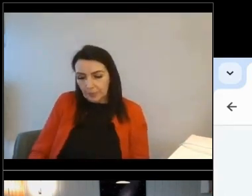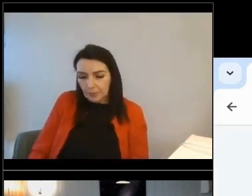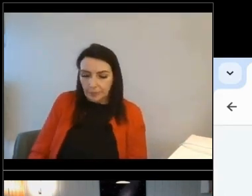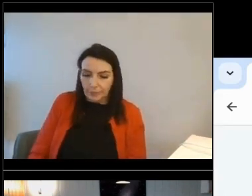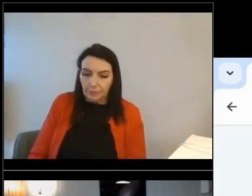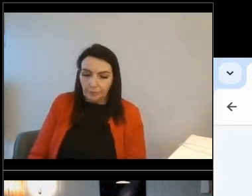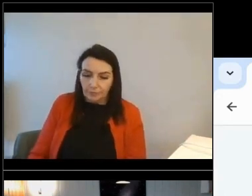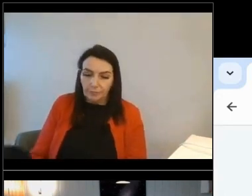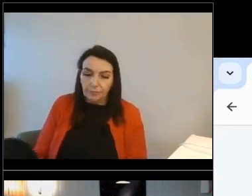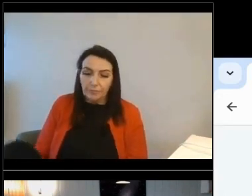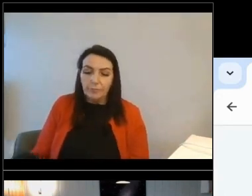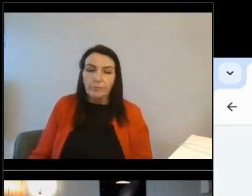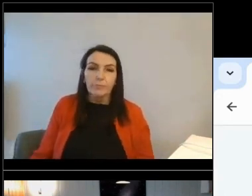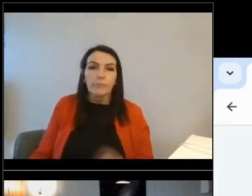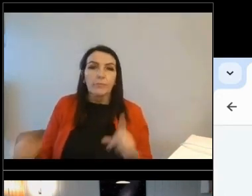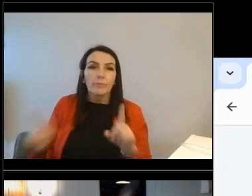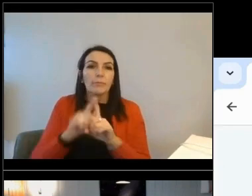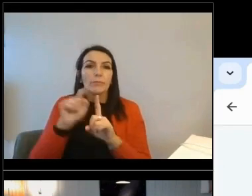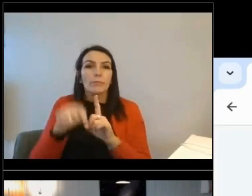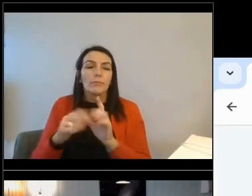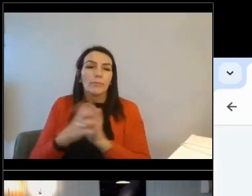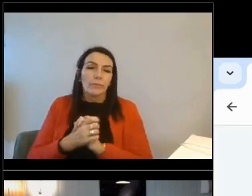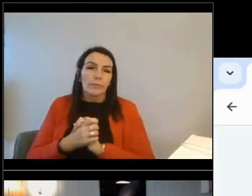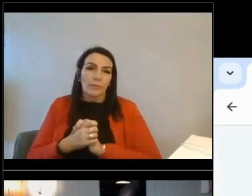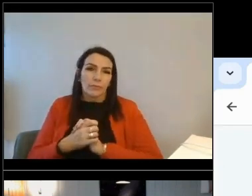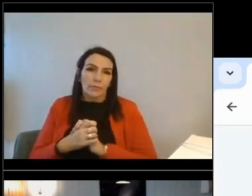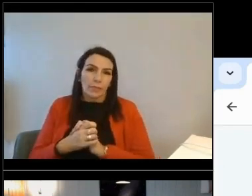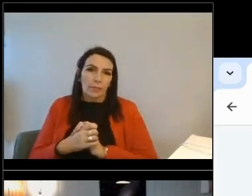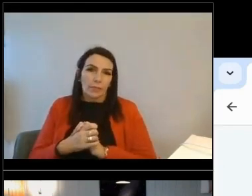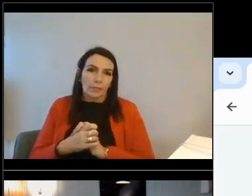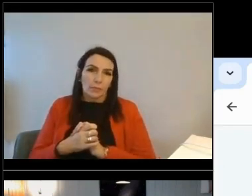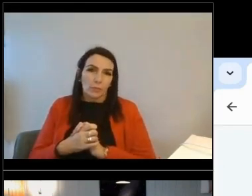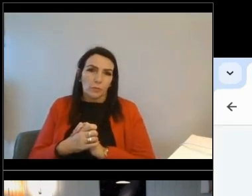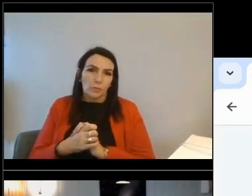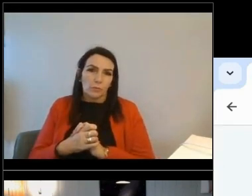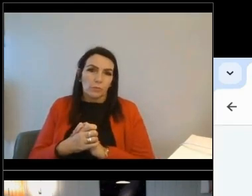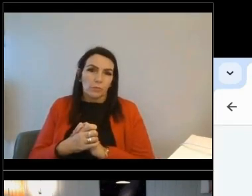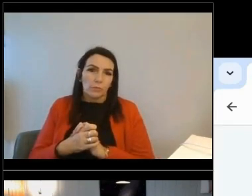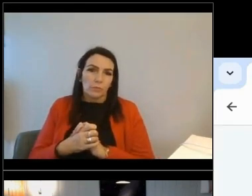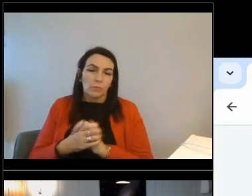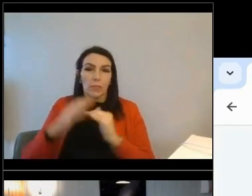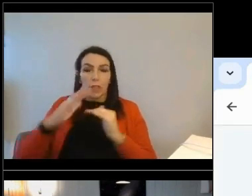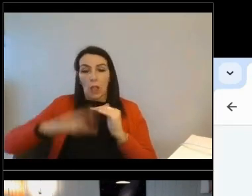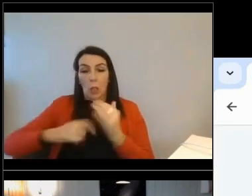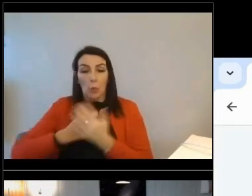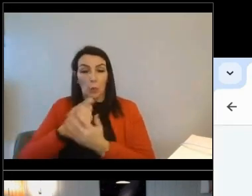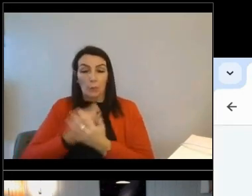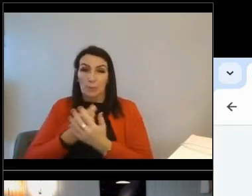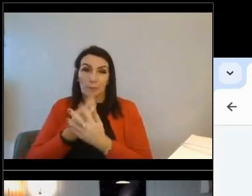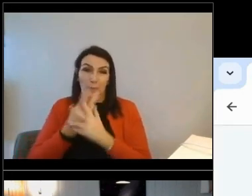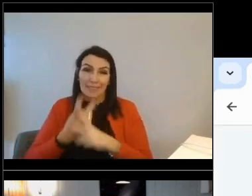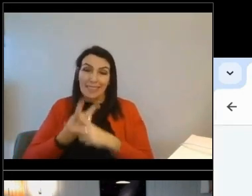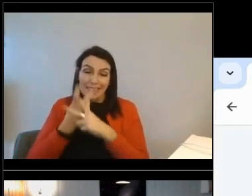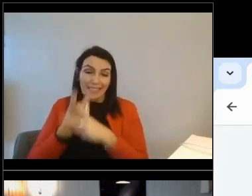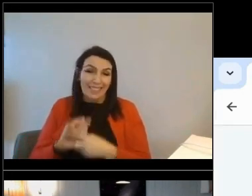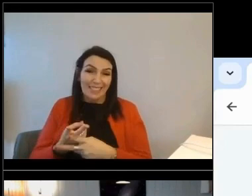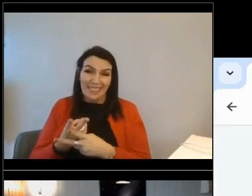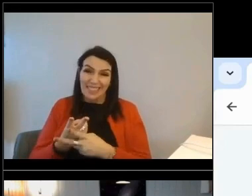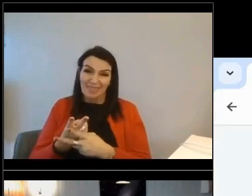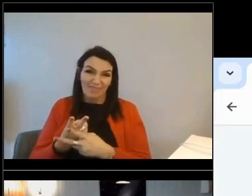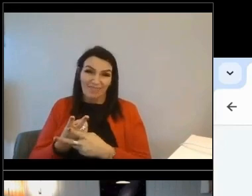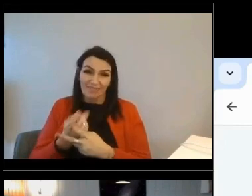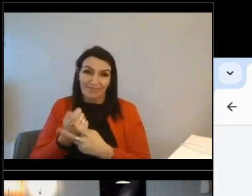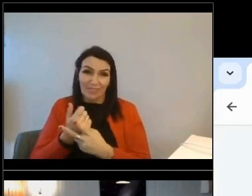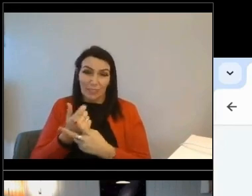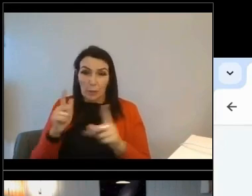final thing to say, because this is software as a service, it's low maintenance on our client side, but what it does